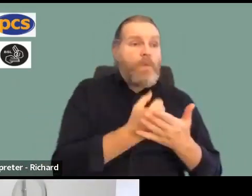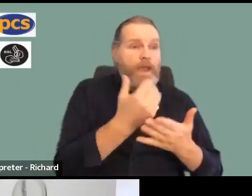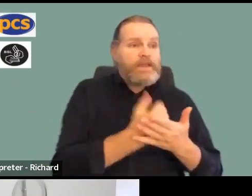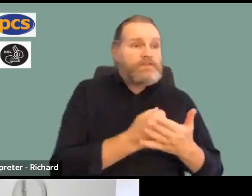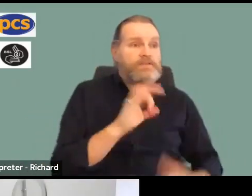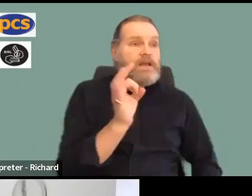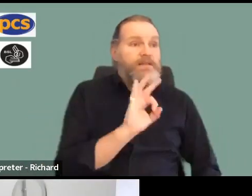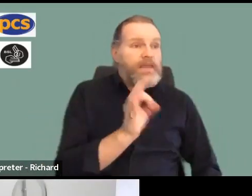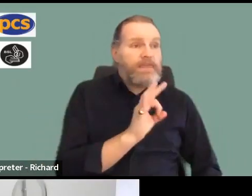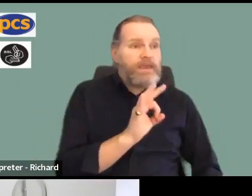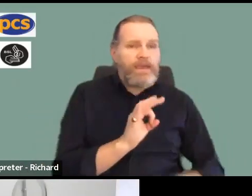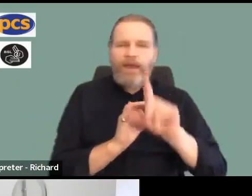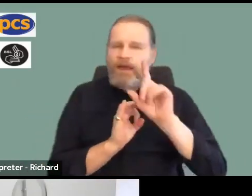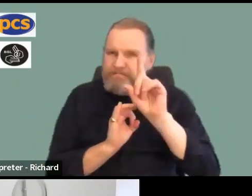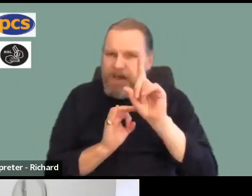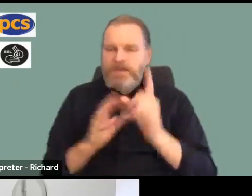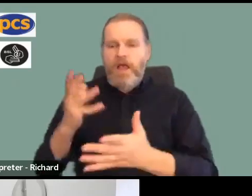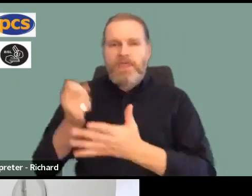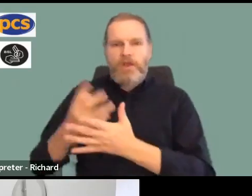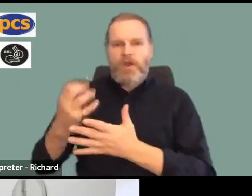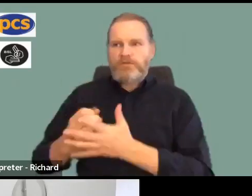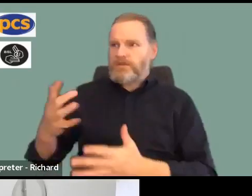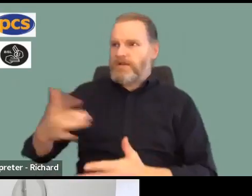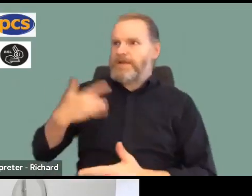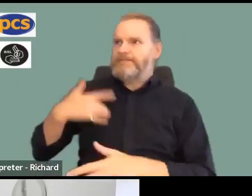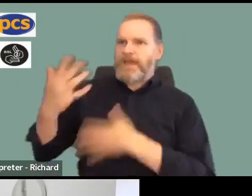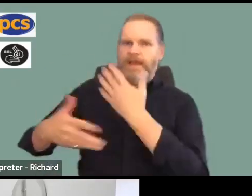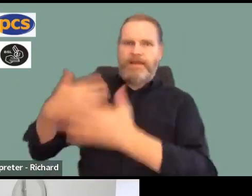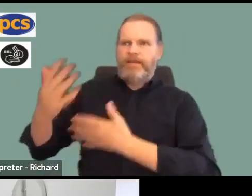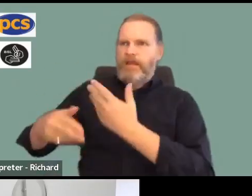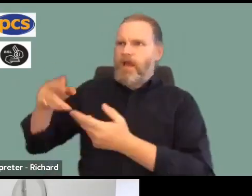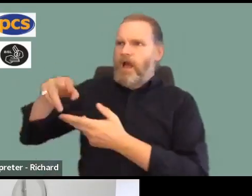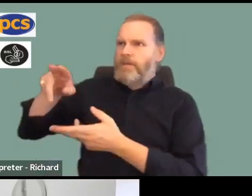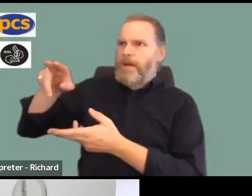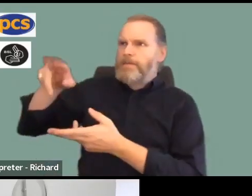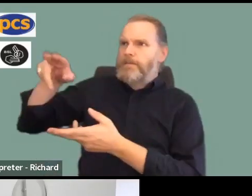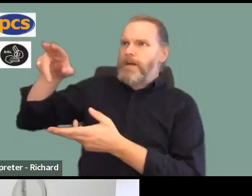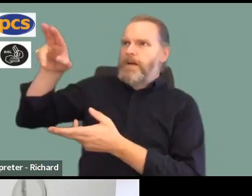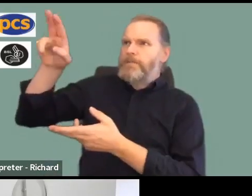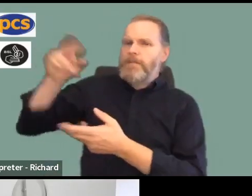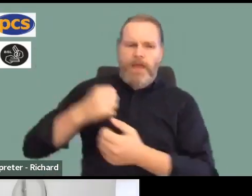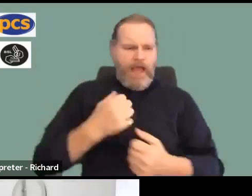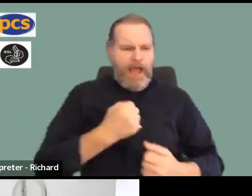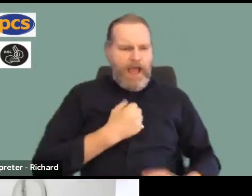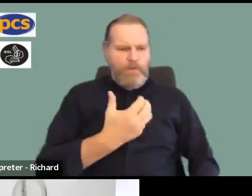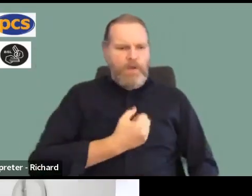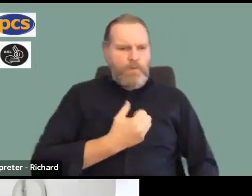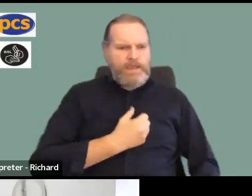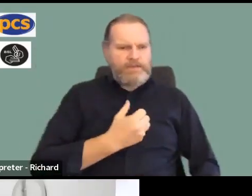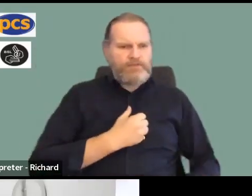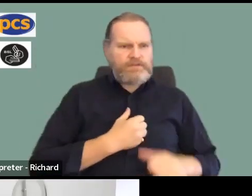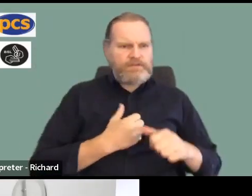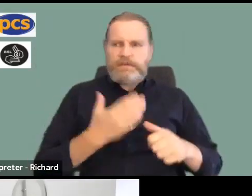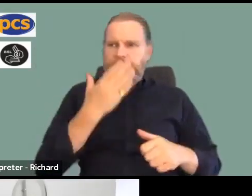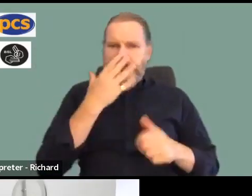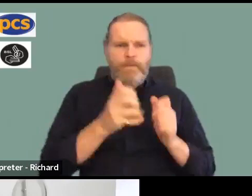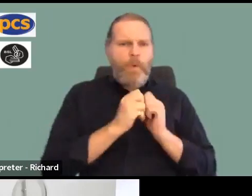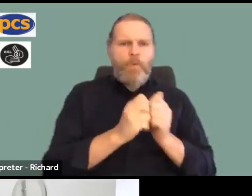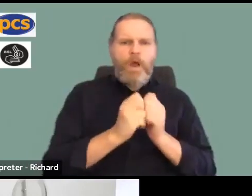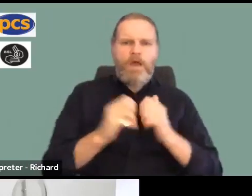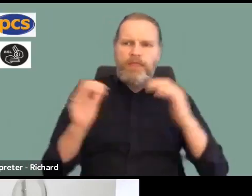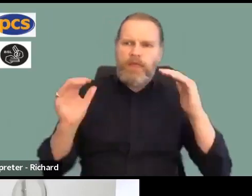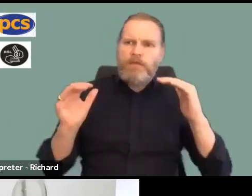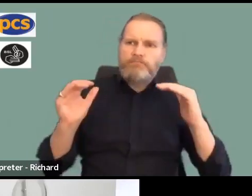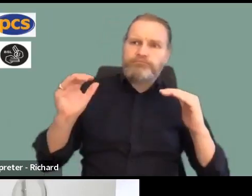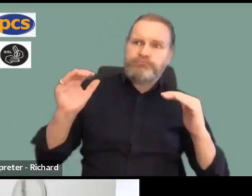any of us will have ever seen since records began, in fact. That if we didn't persuade the government or show them that we meant